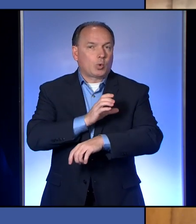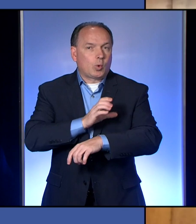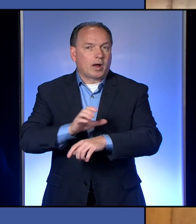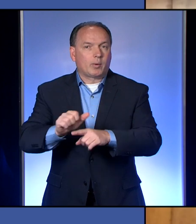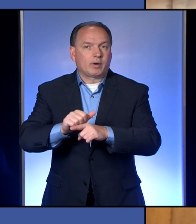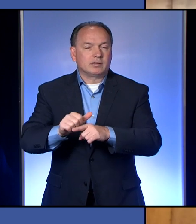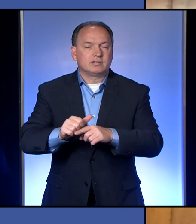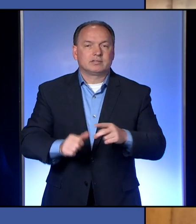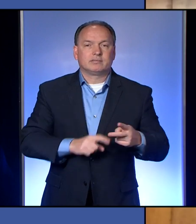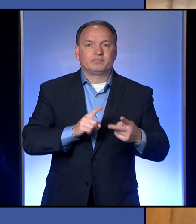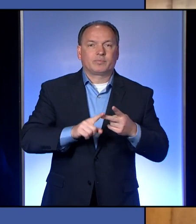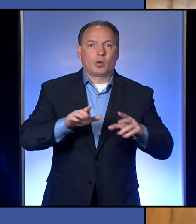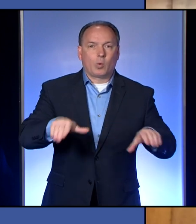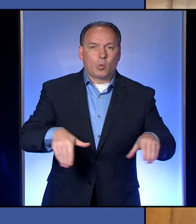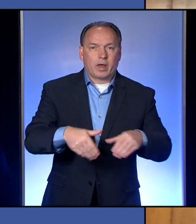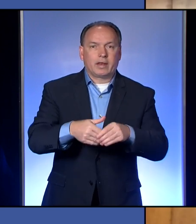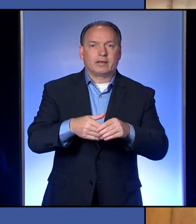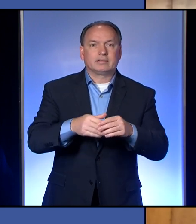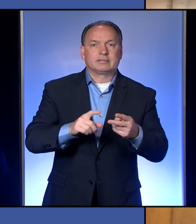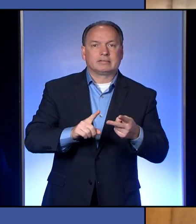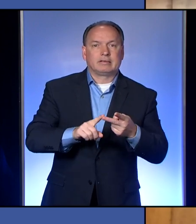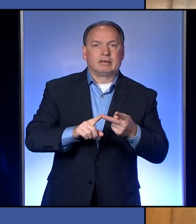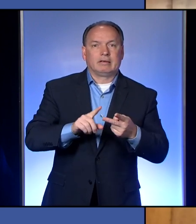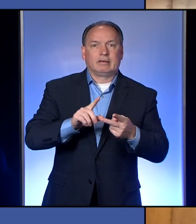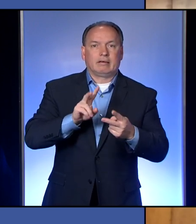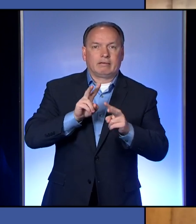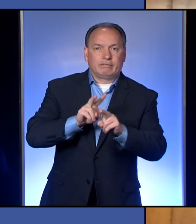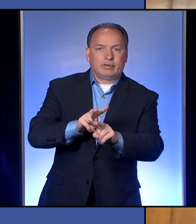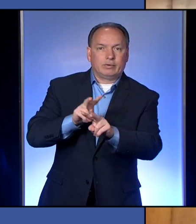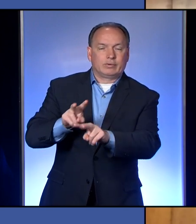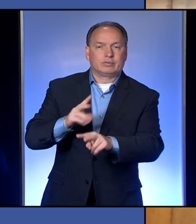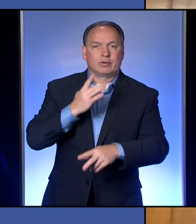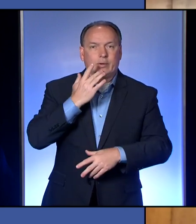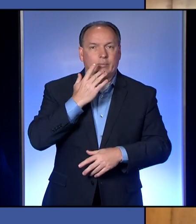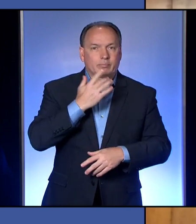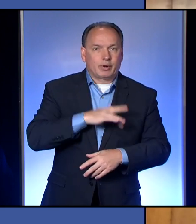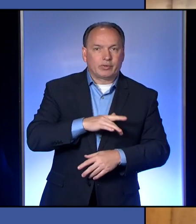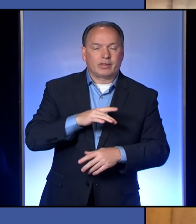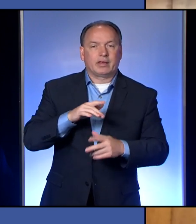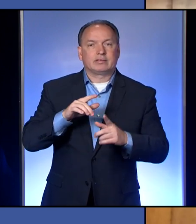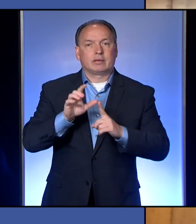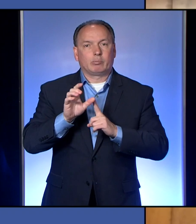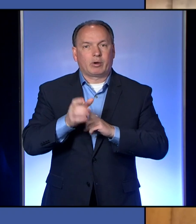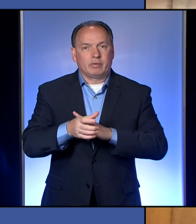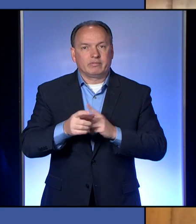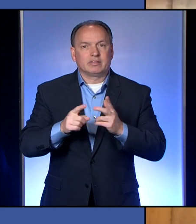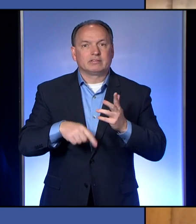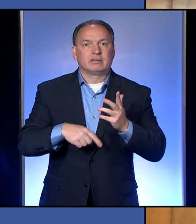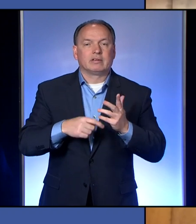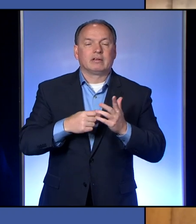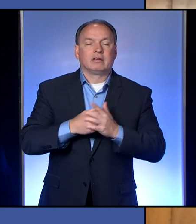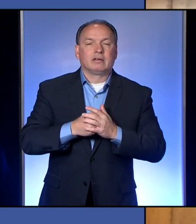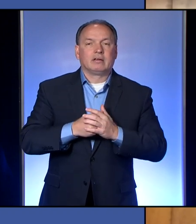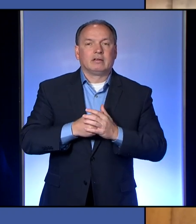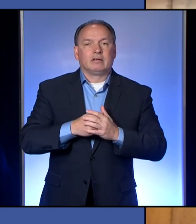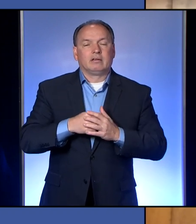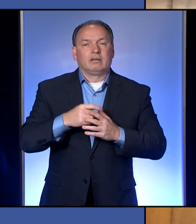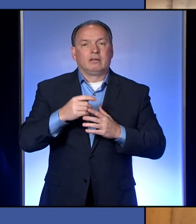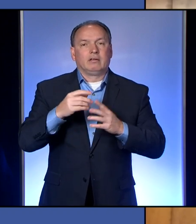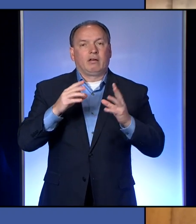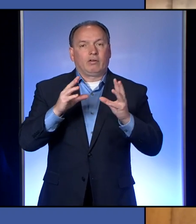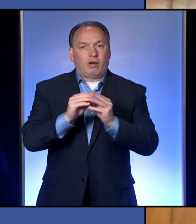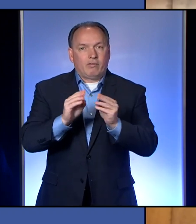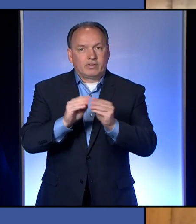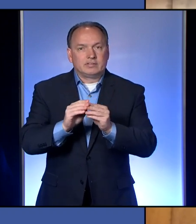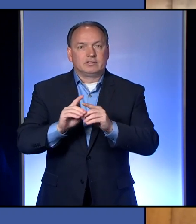them at weddings and funerals and birthdays and bar mitzvahs and conferences and